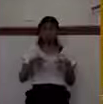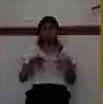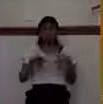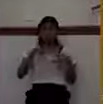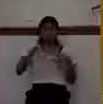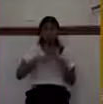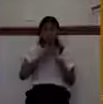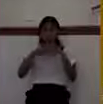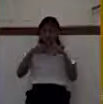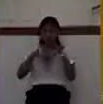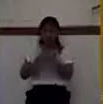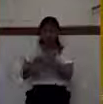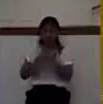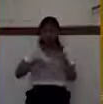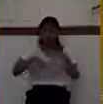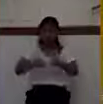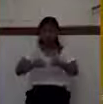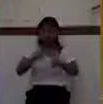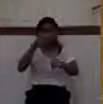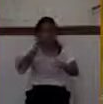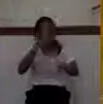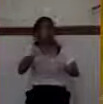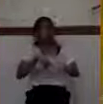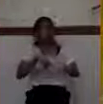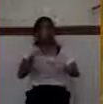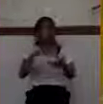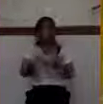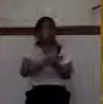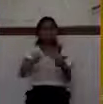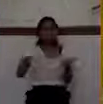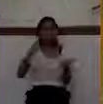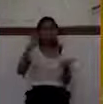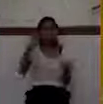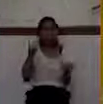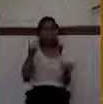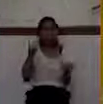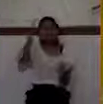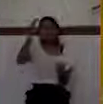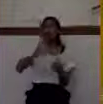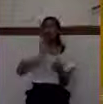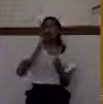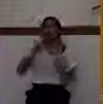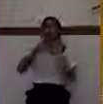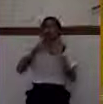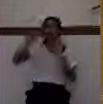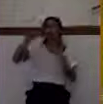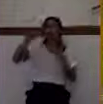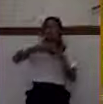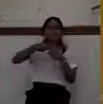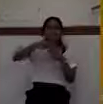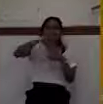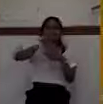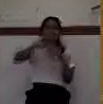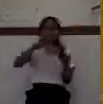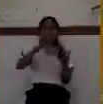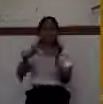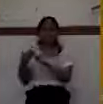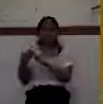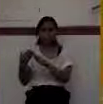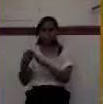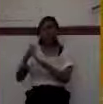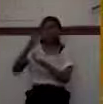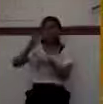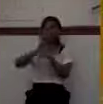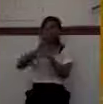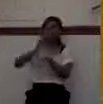Get rid of them. Why? Because God put his name where? In Jerusalem. God put his name and his glory on the temple. That was a